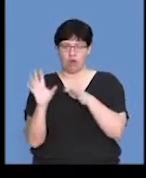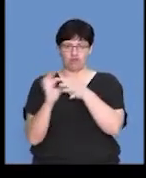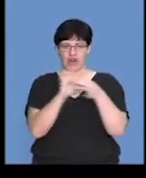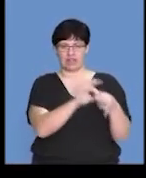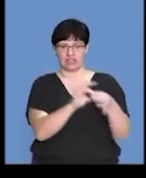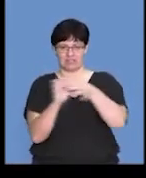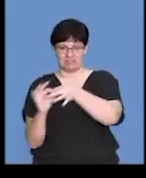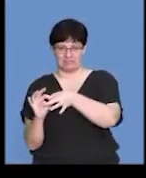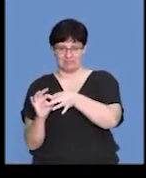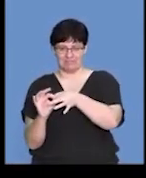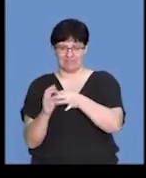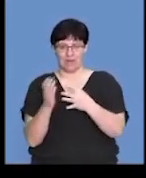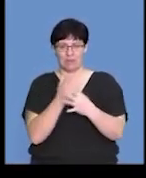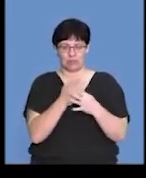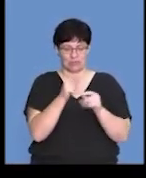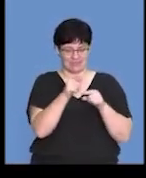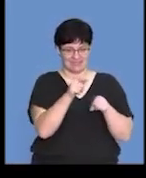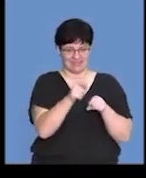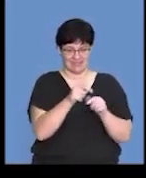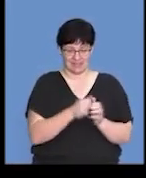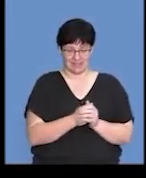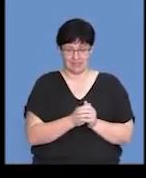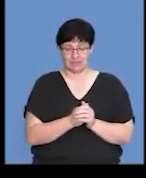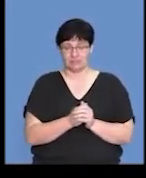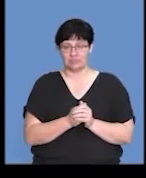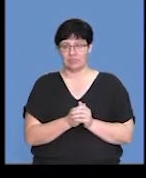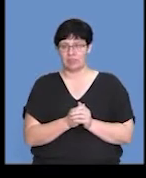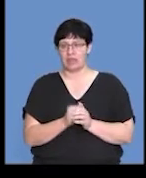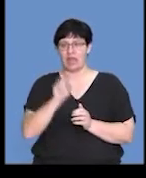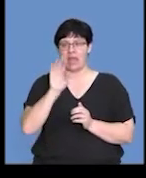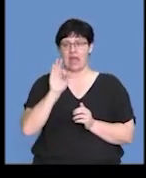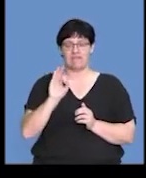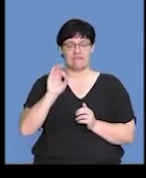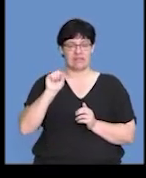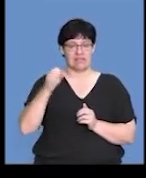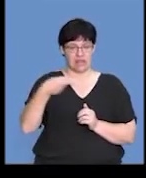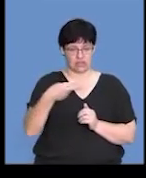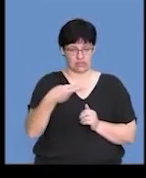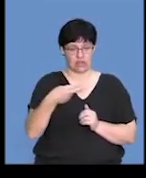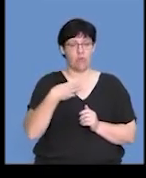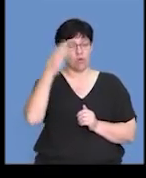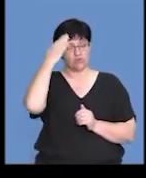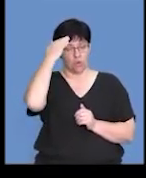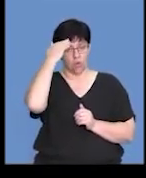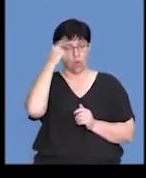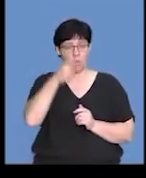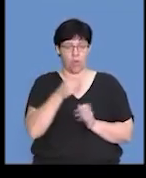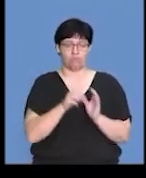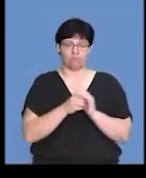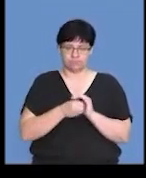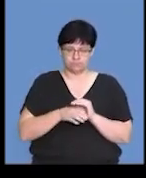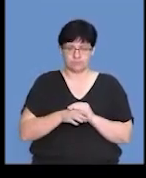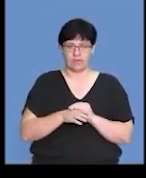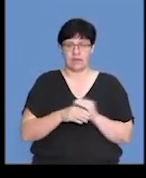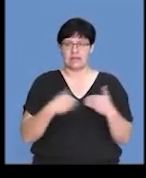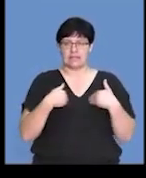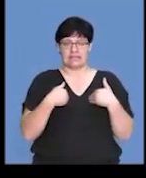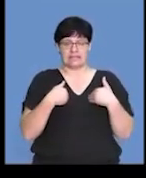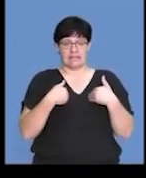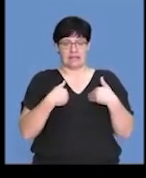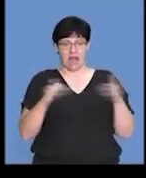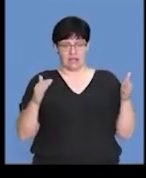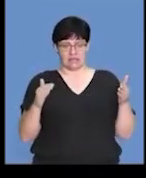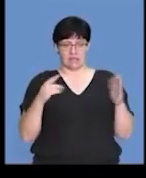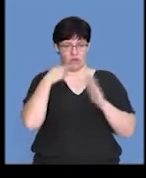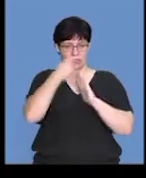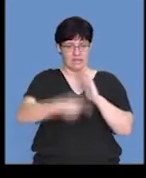relationship between these two. When we look at FSH, and we know that FSH is the hormone that is released right at the